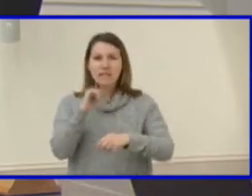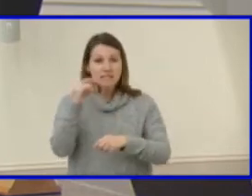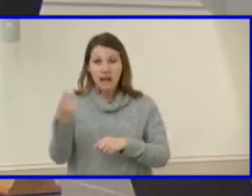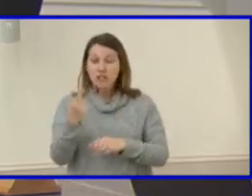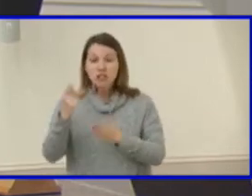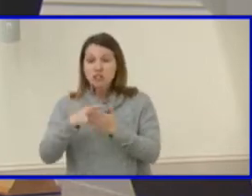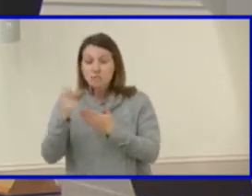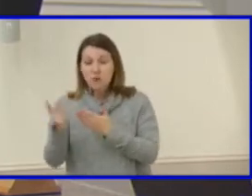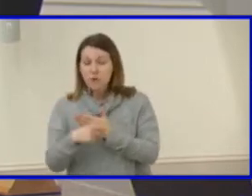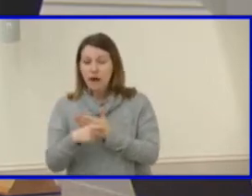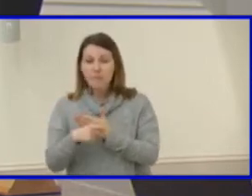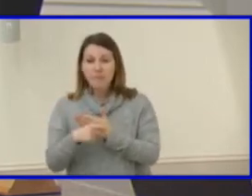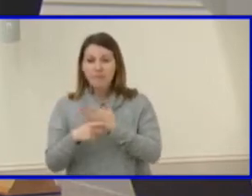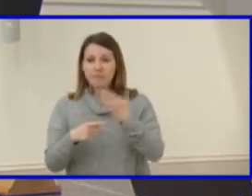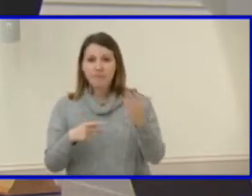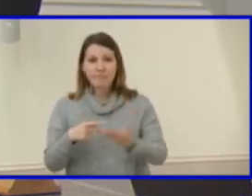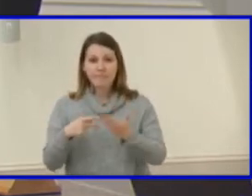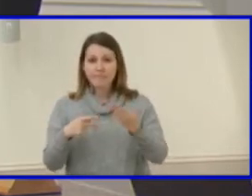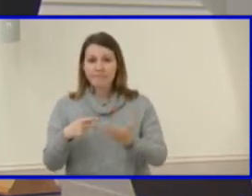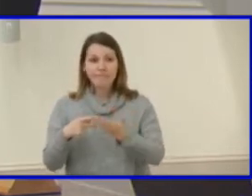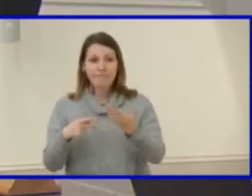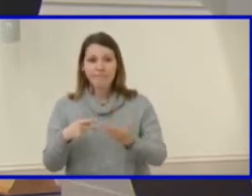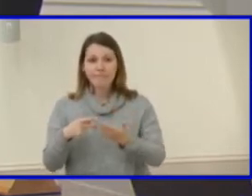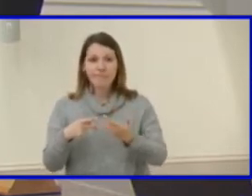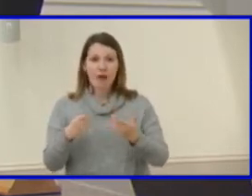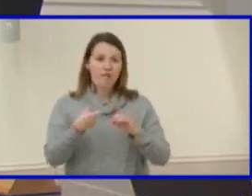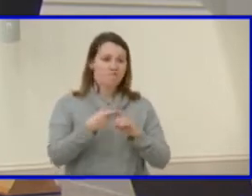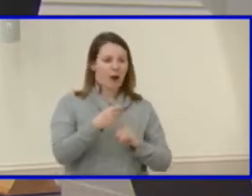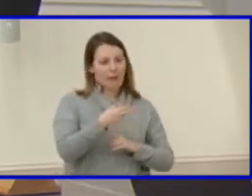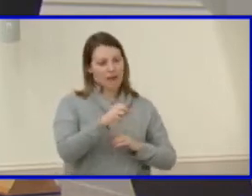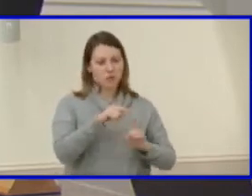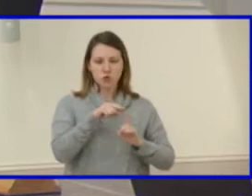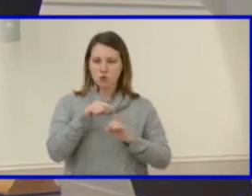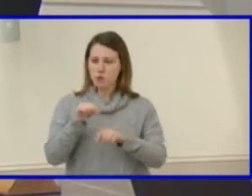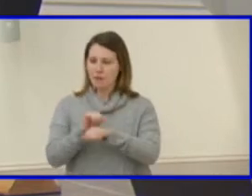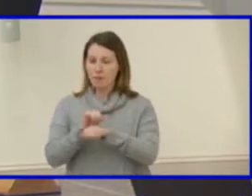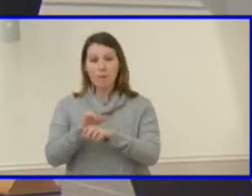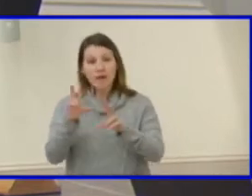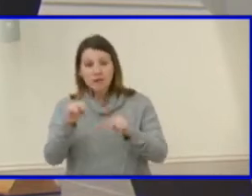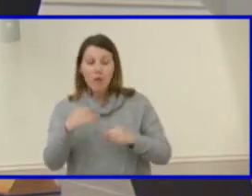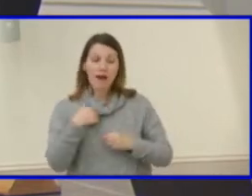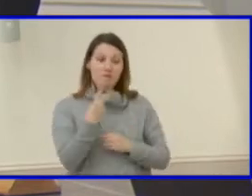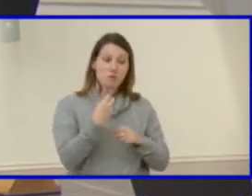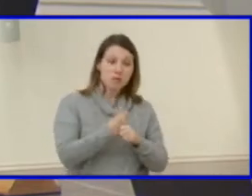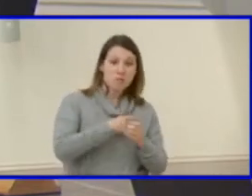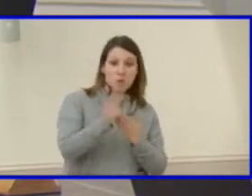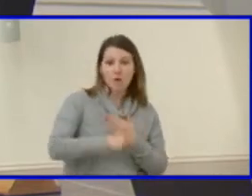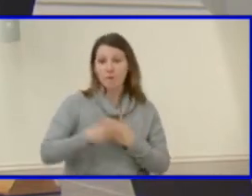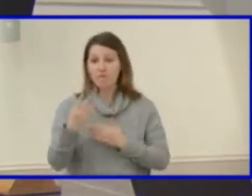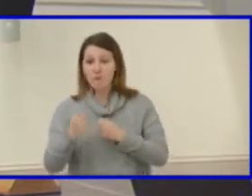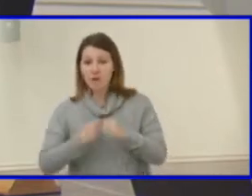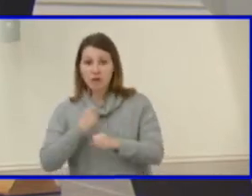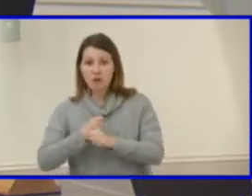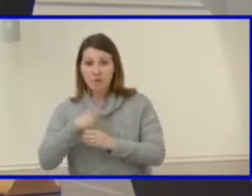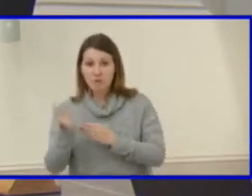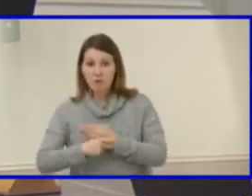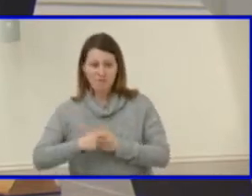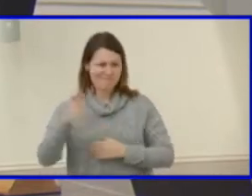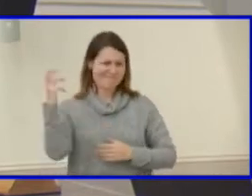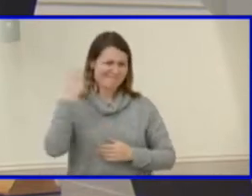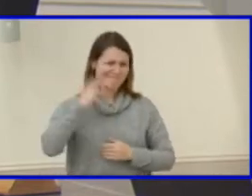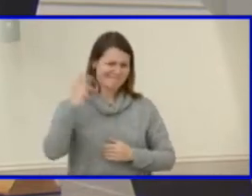straight from, um, high school into employment. There's also two year programs, four year programs. It is a fantastic